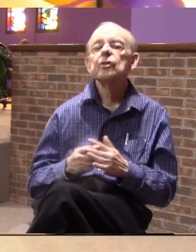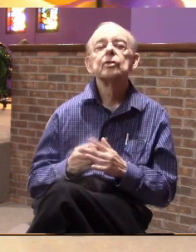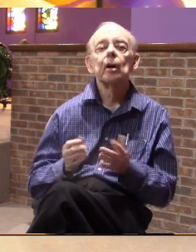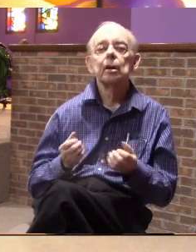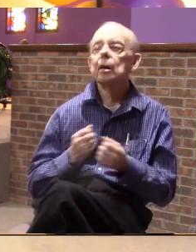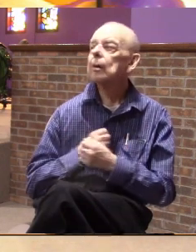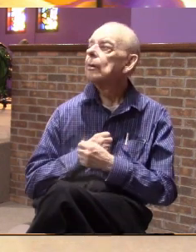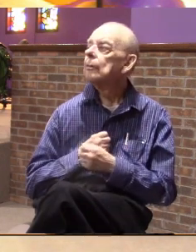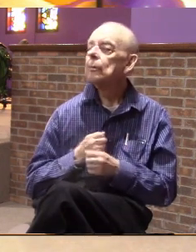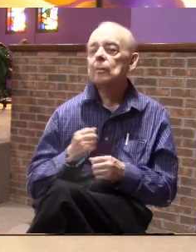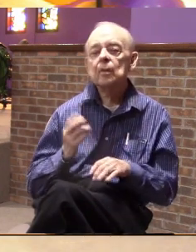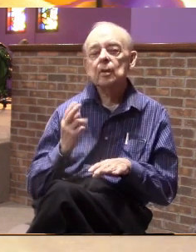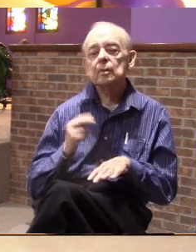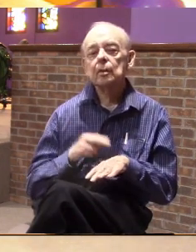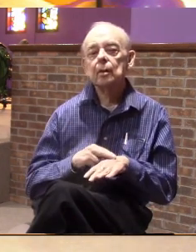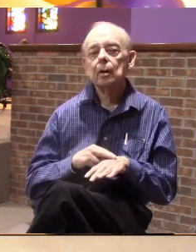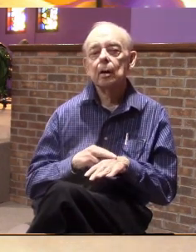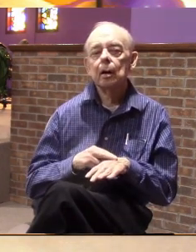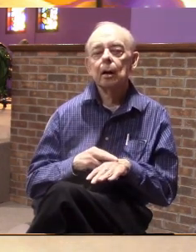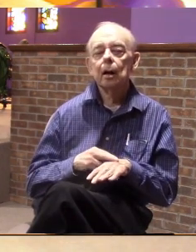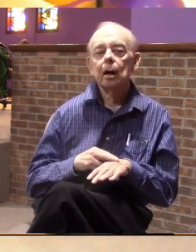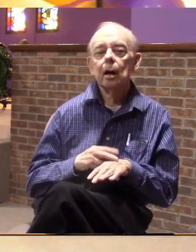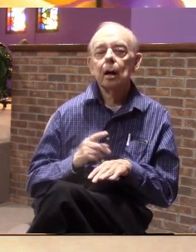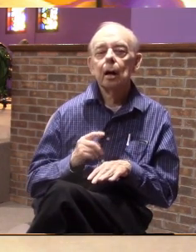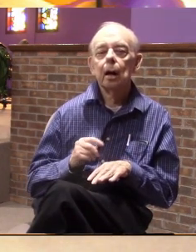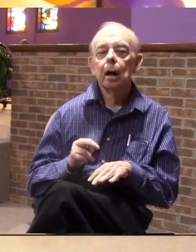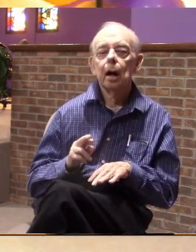now generally provoke is